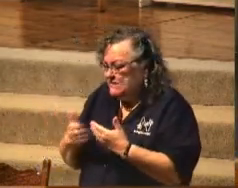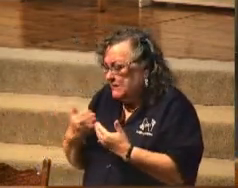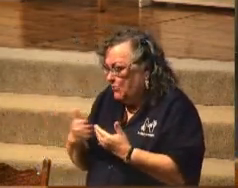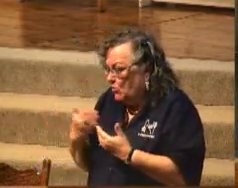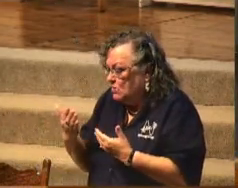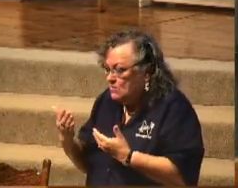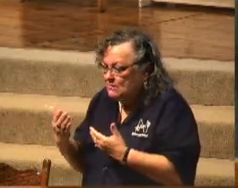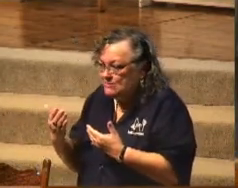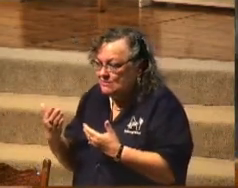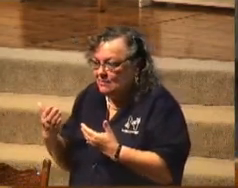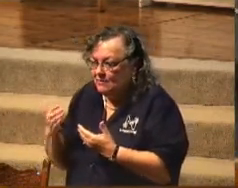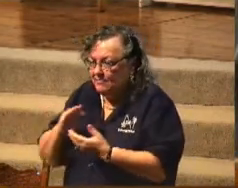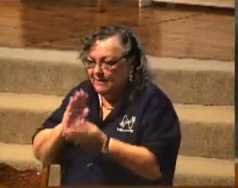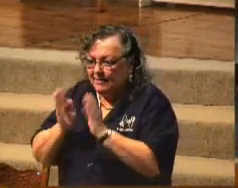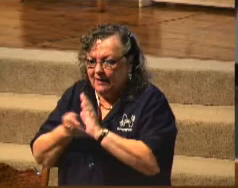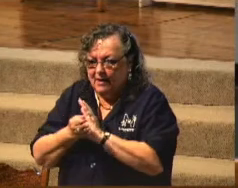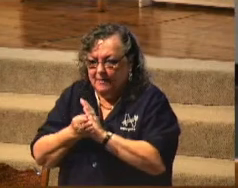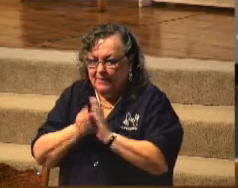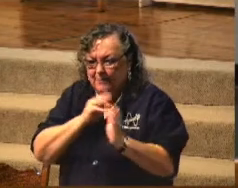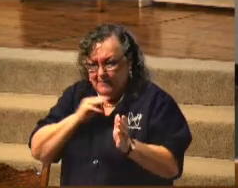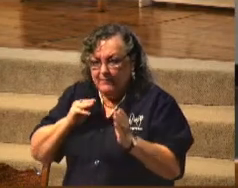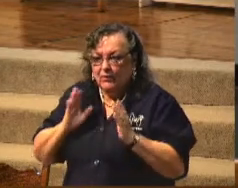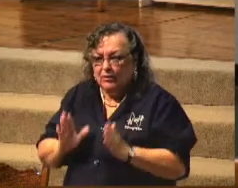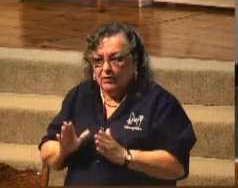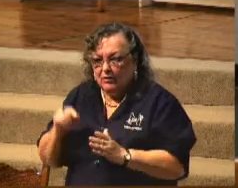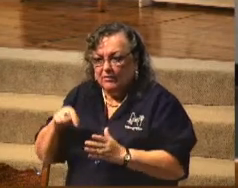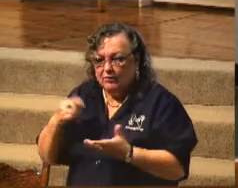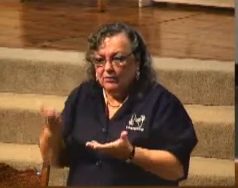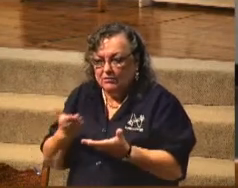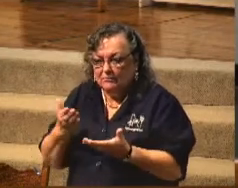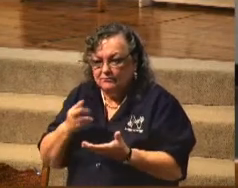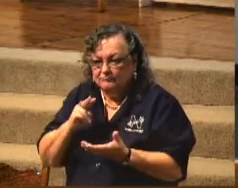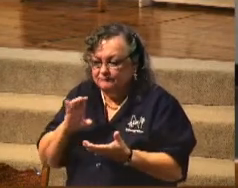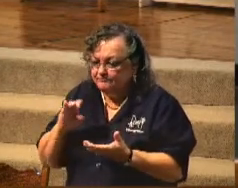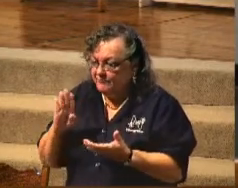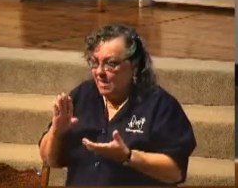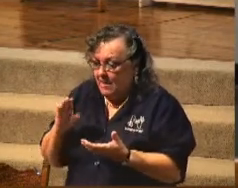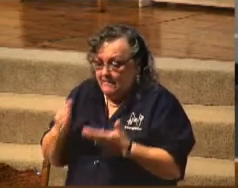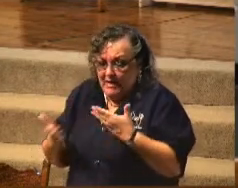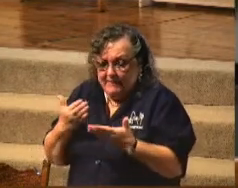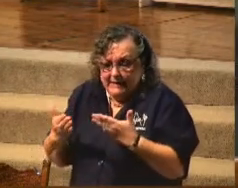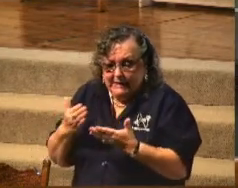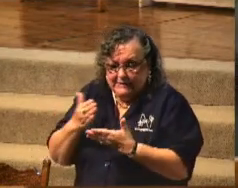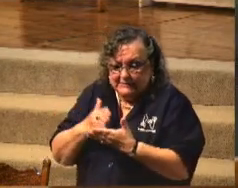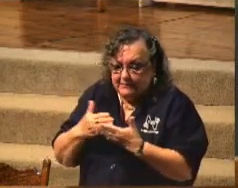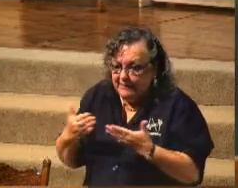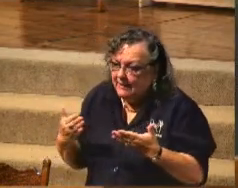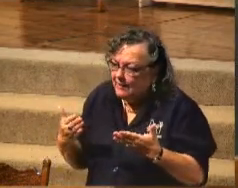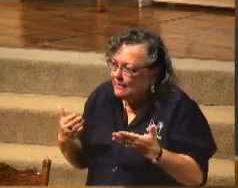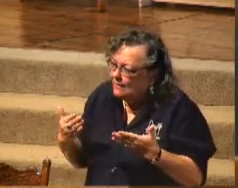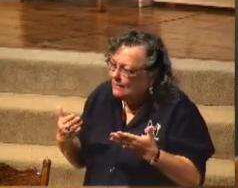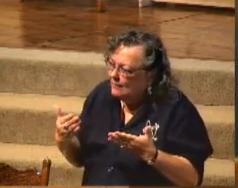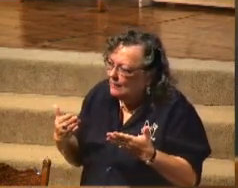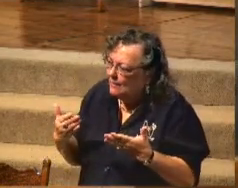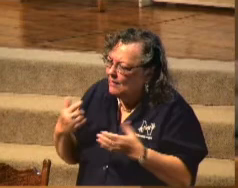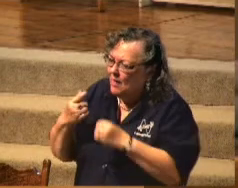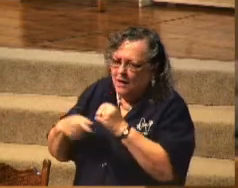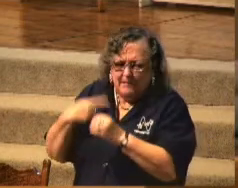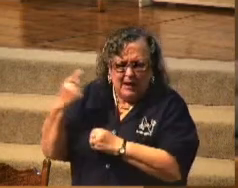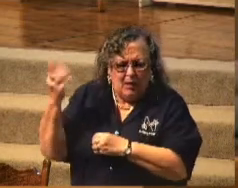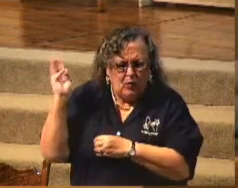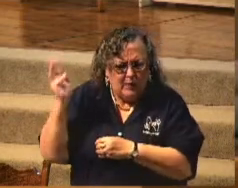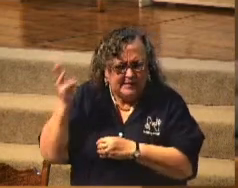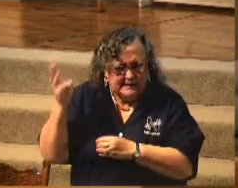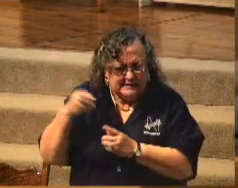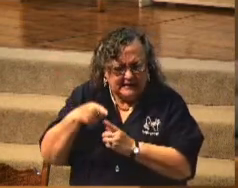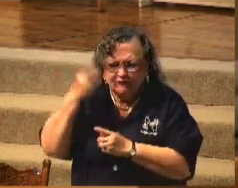as becoming an official member of this church. It might be something about witnessing for him.